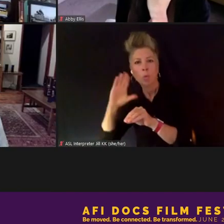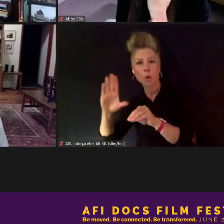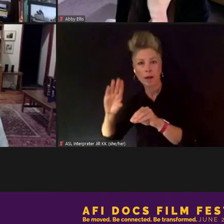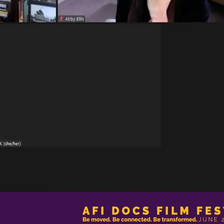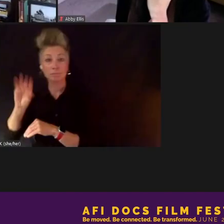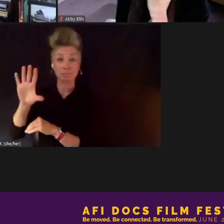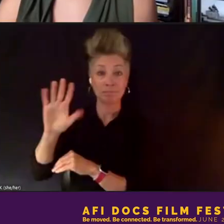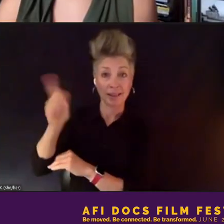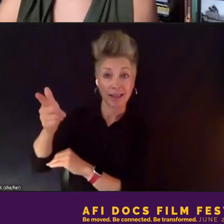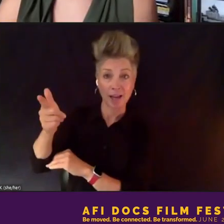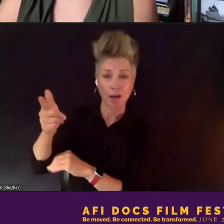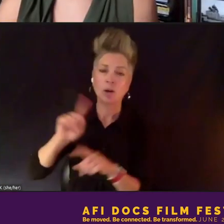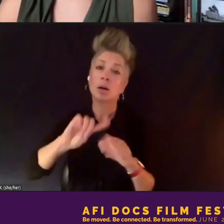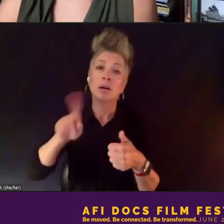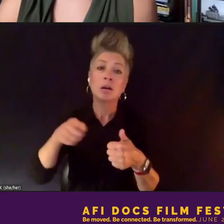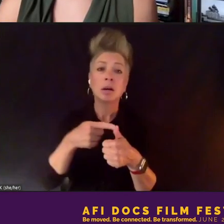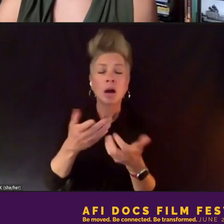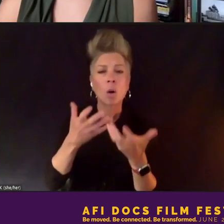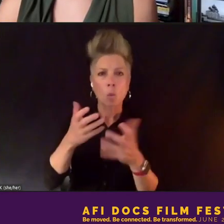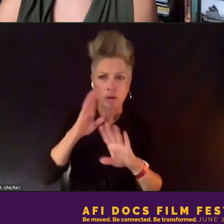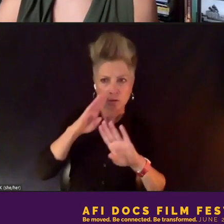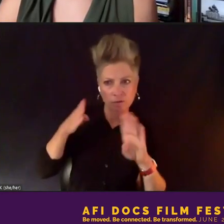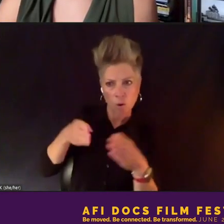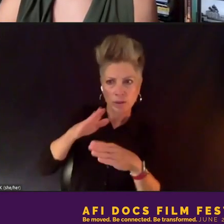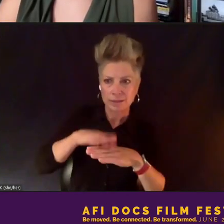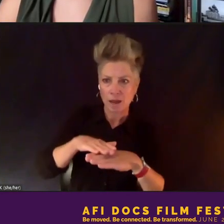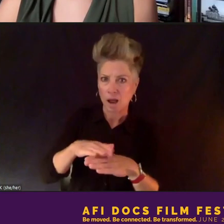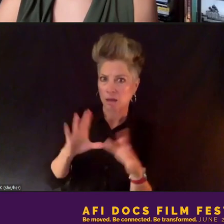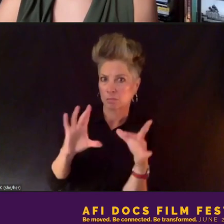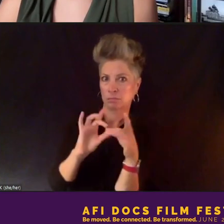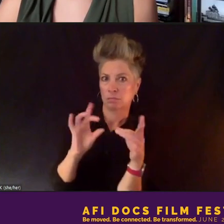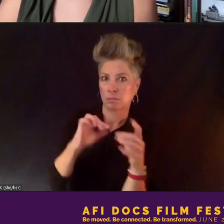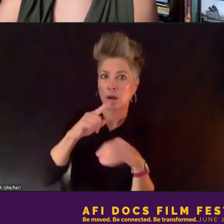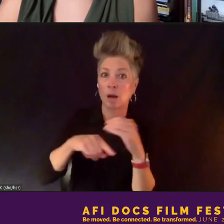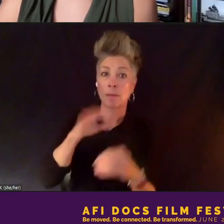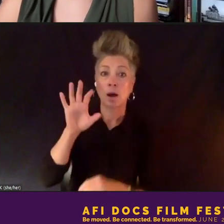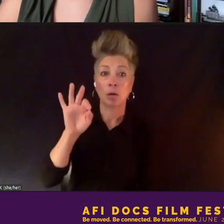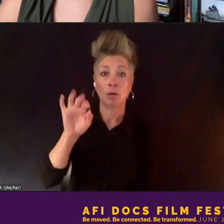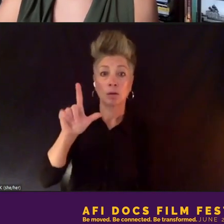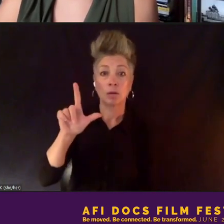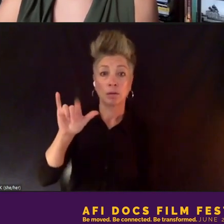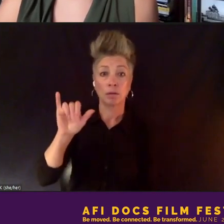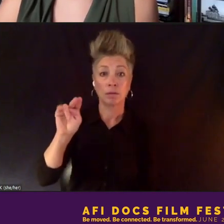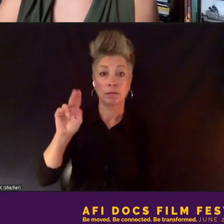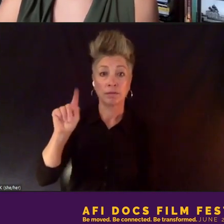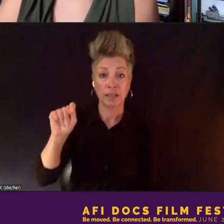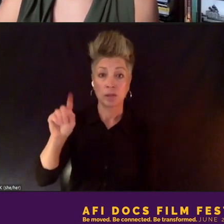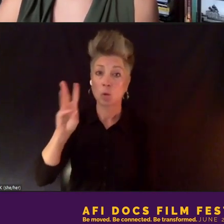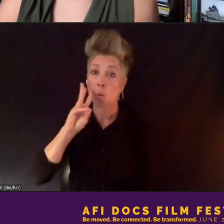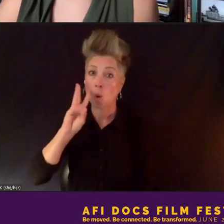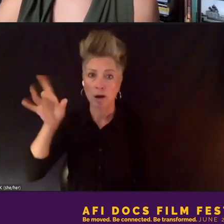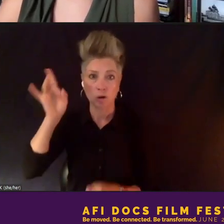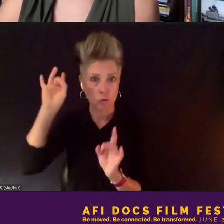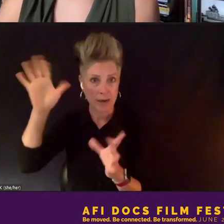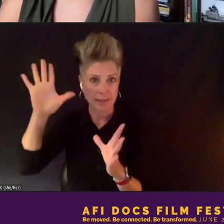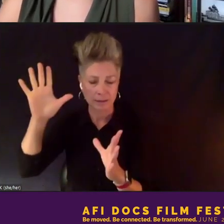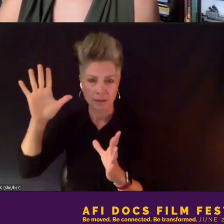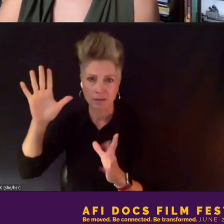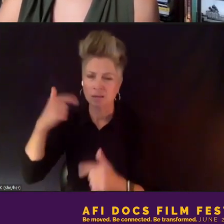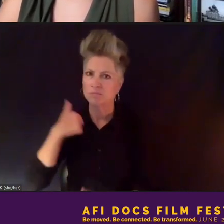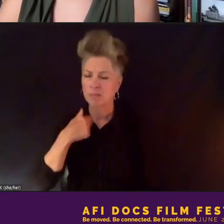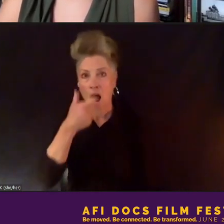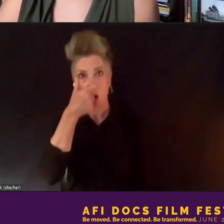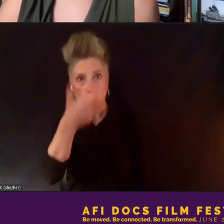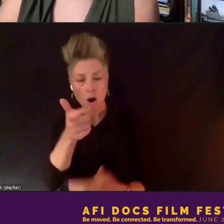to kick off by really focusing on the episode about the Flint water crisis. And I was really struck by this film, so